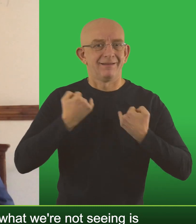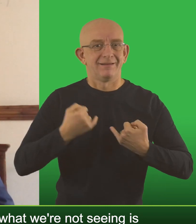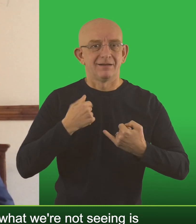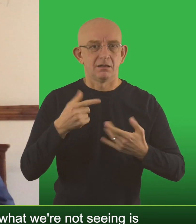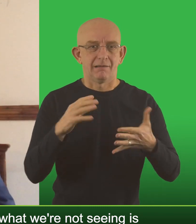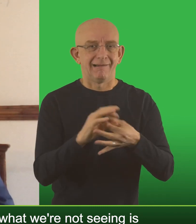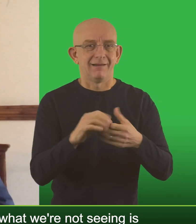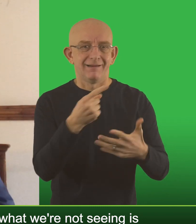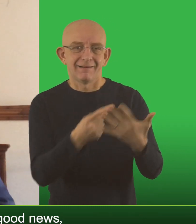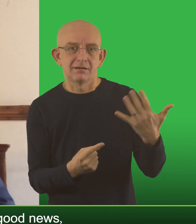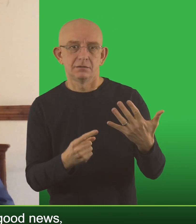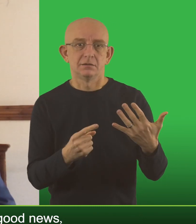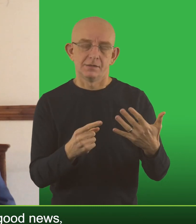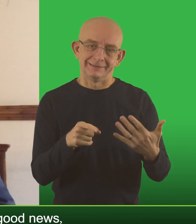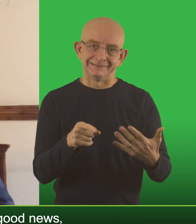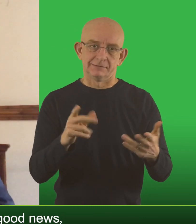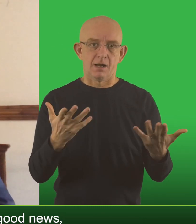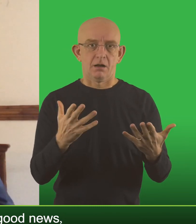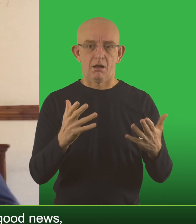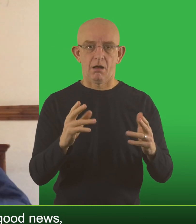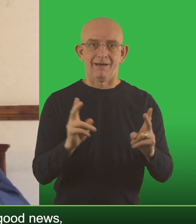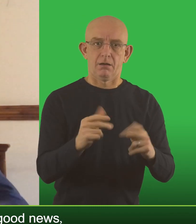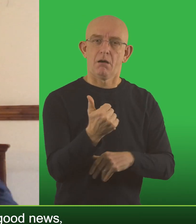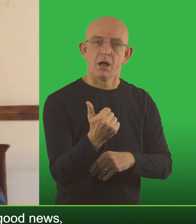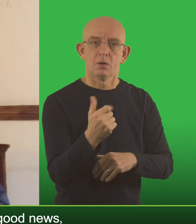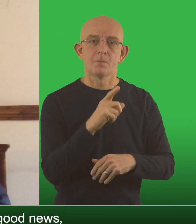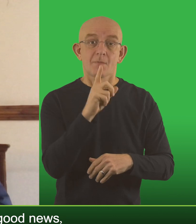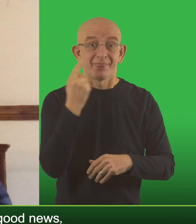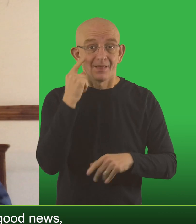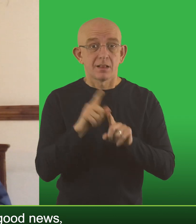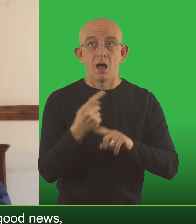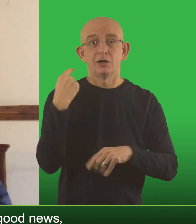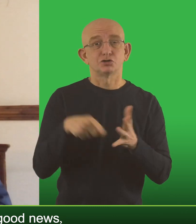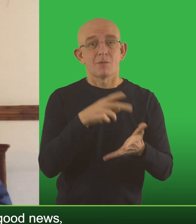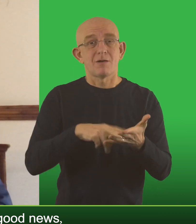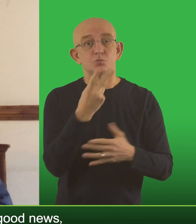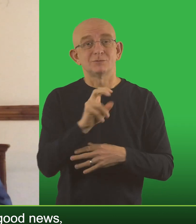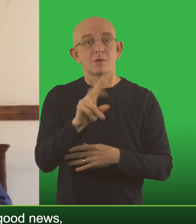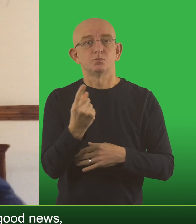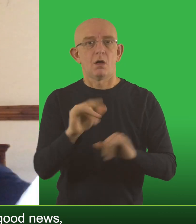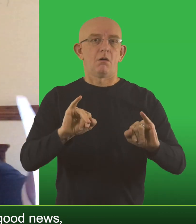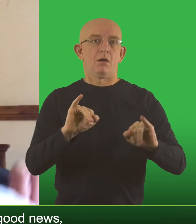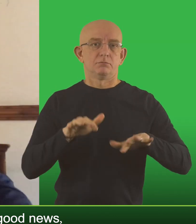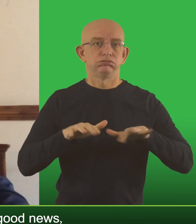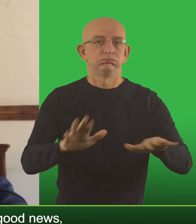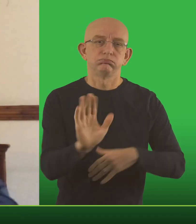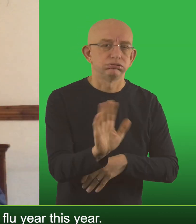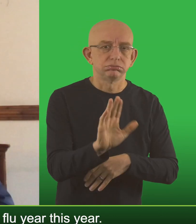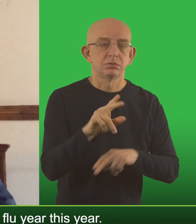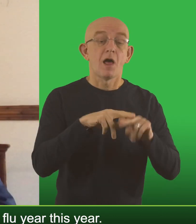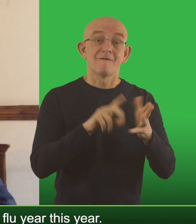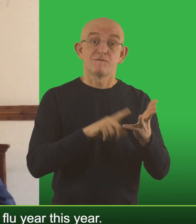with the high rates of infection which is obviously good news. So I don't think we'll be back to the January 20, 2021 style.